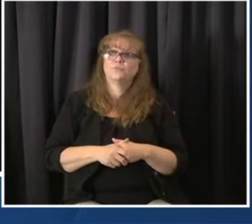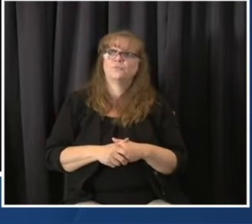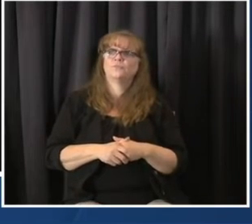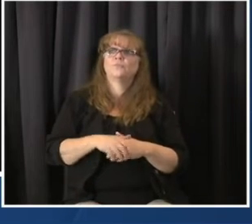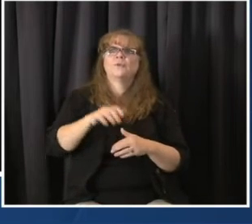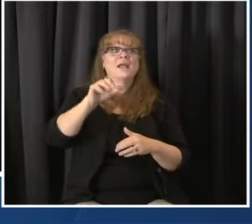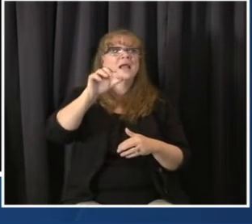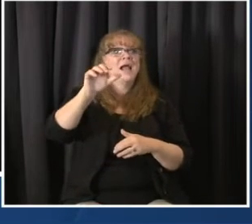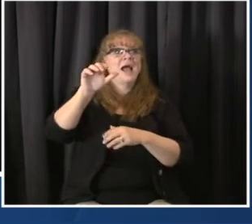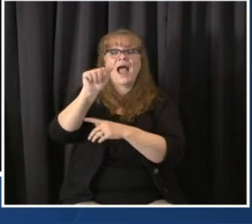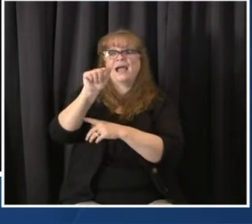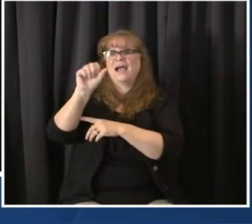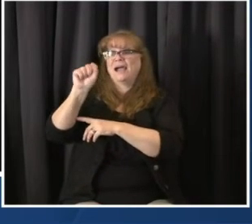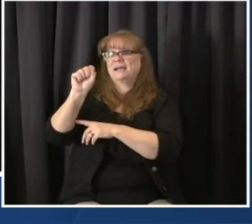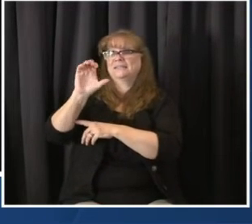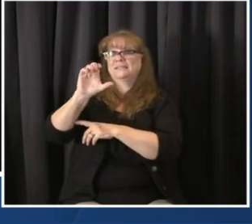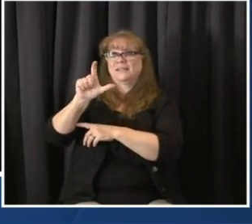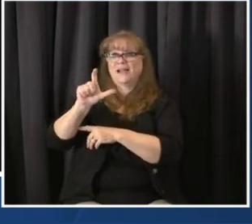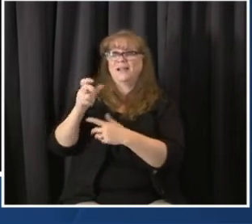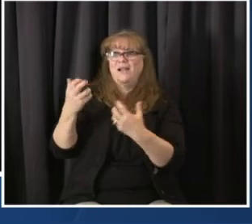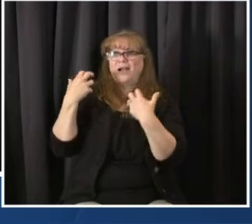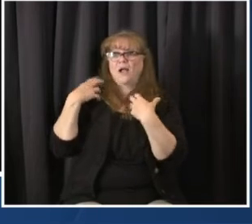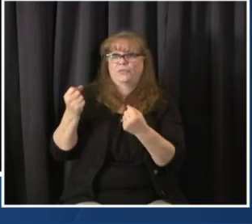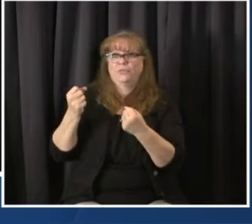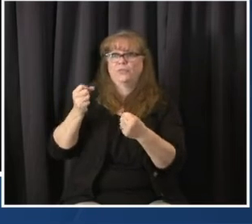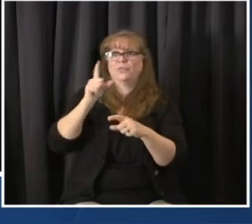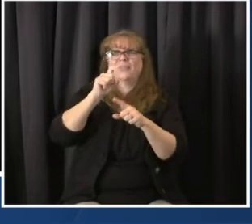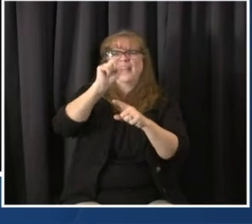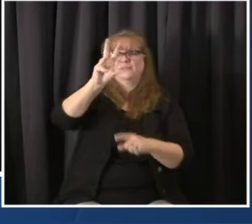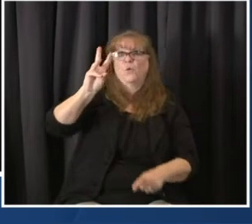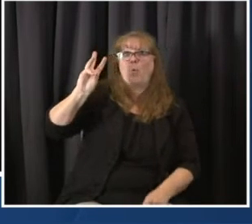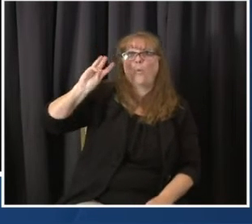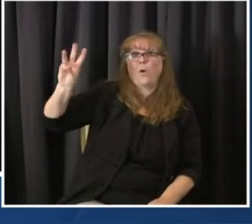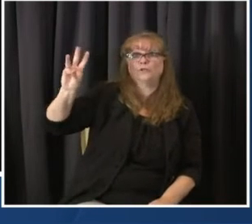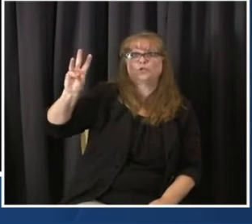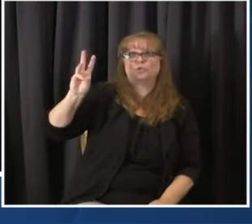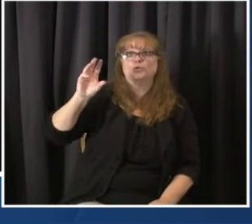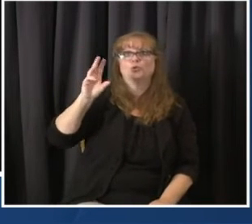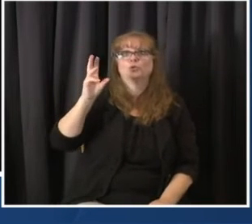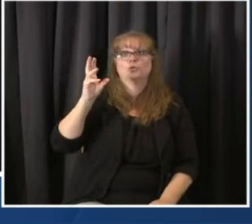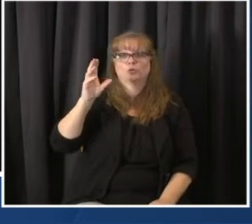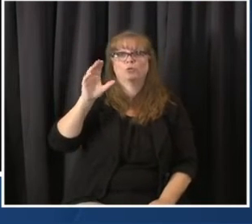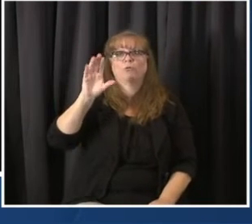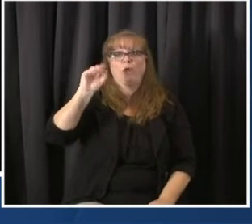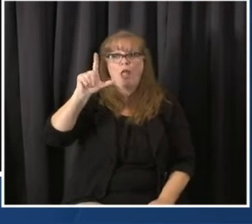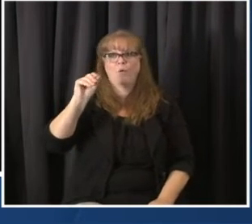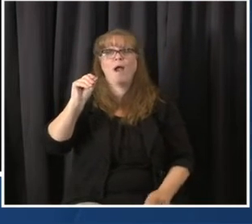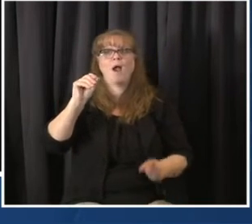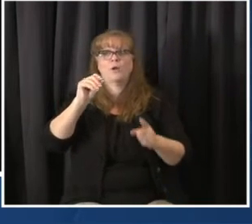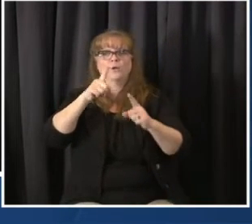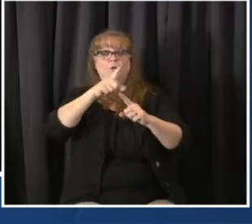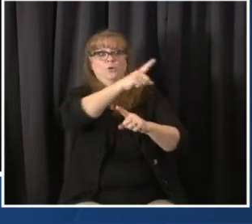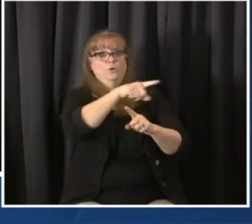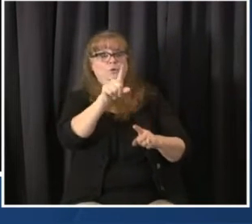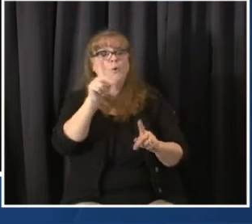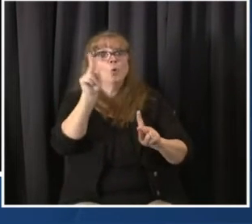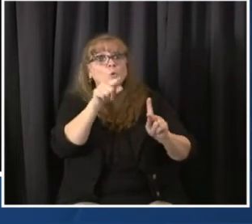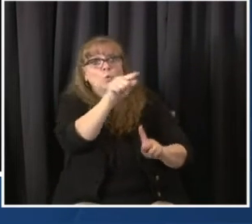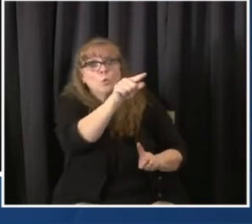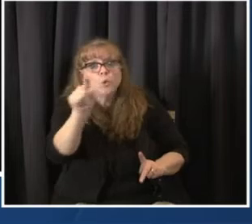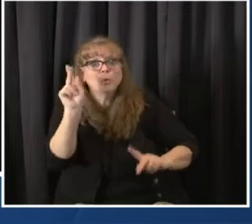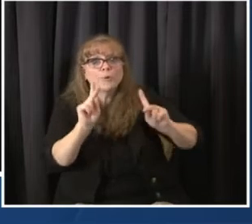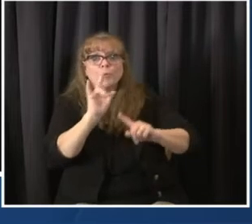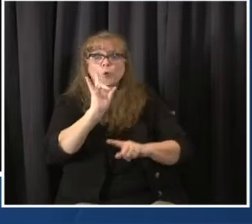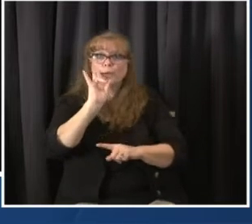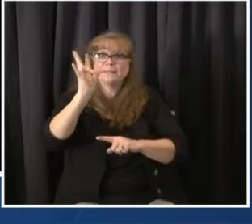They're contacting all of their patients age 70 and up that they know about. And if you're 70 and up and you're not on on their list